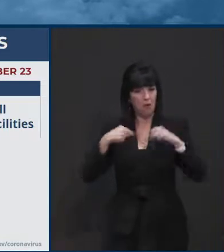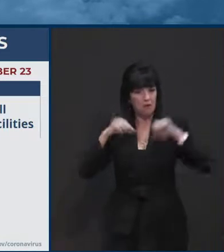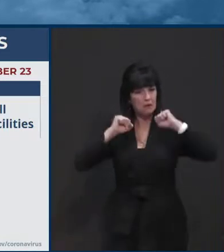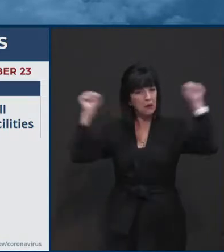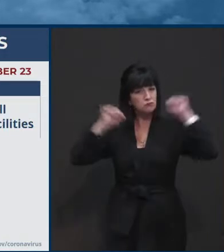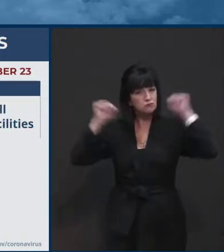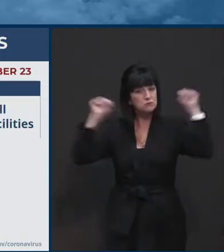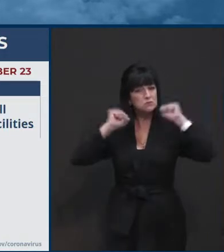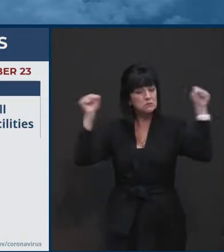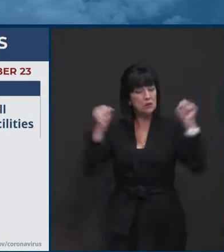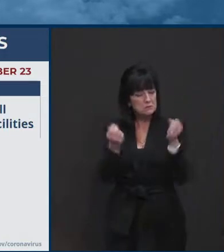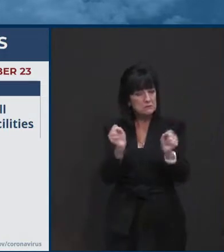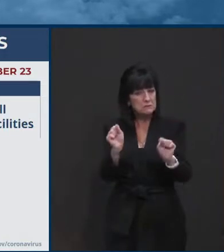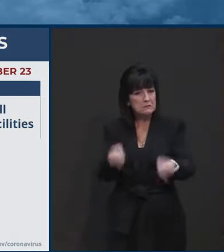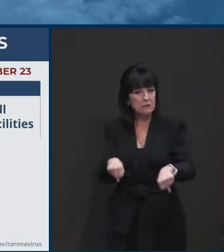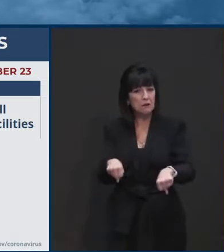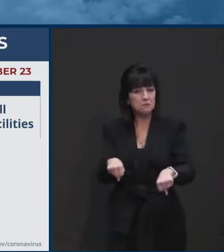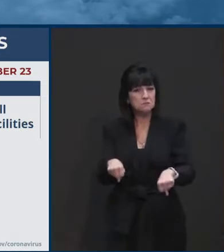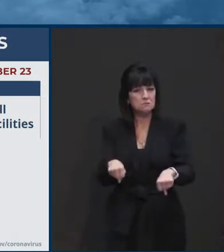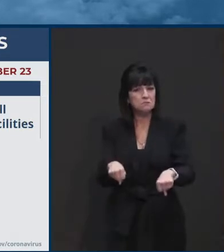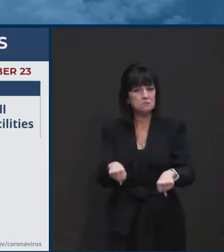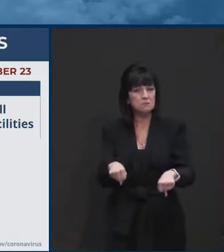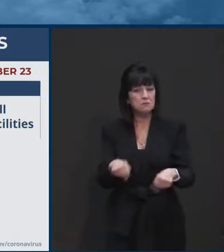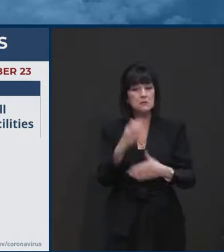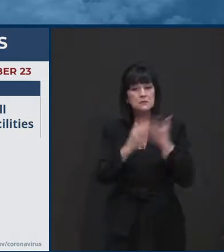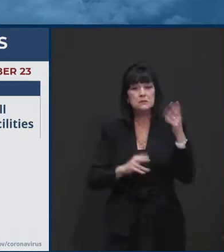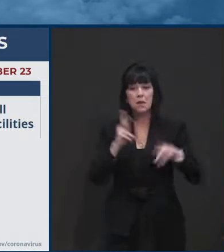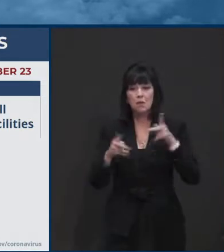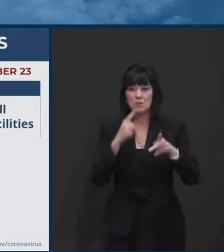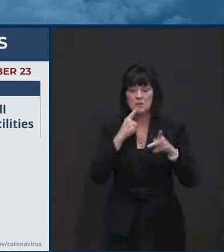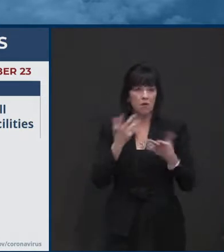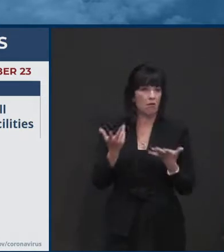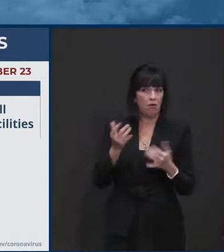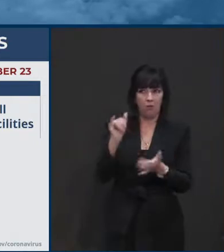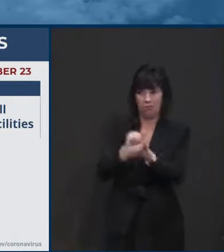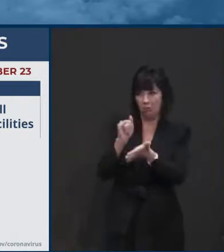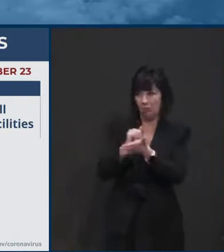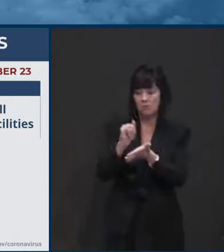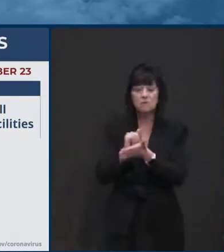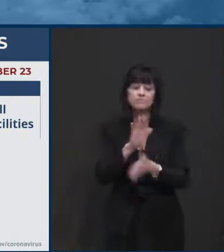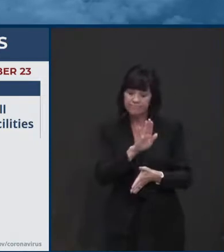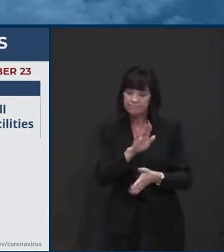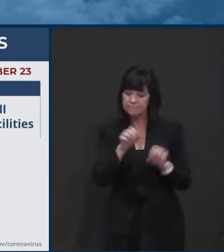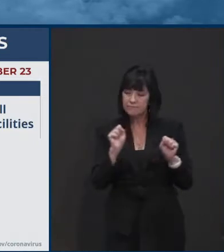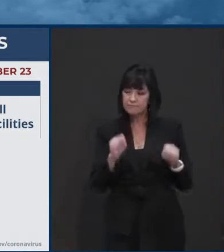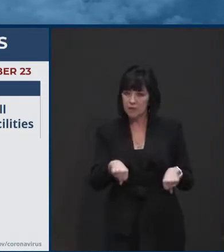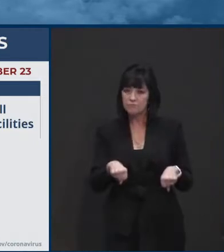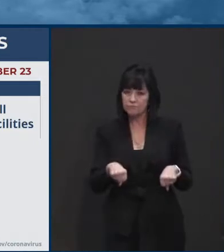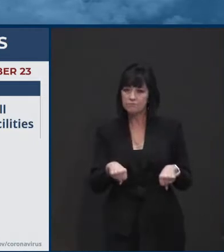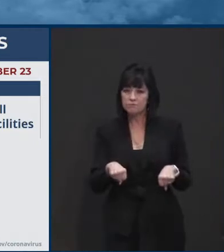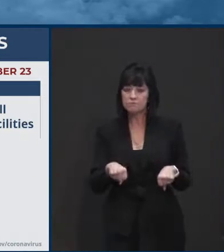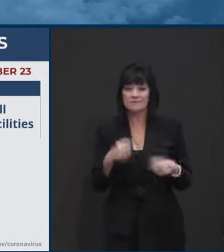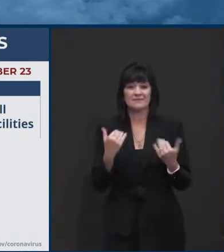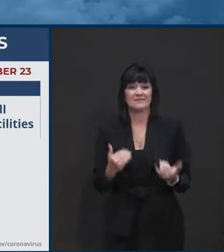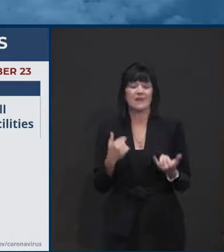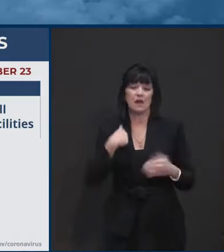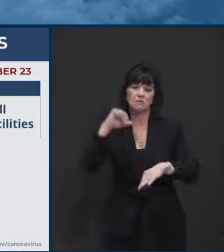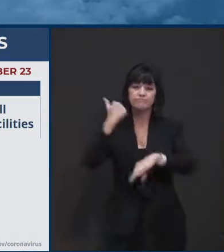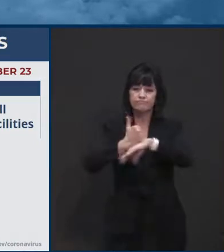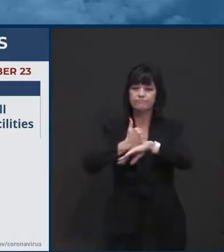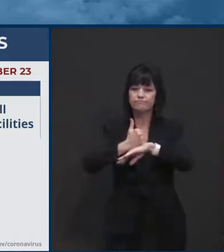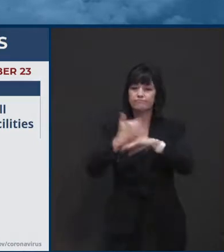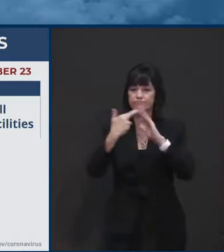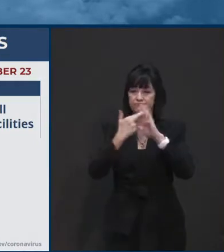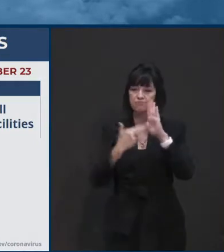safely. Uh, the last thing that we have in terms of restrictions, we've seen really, uh, bad